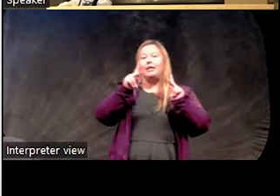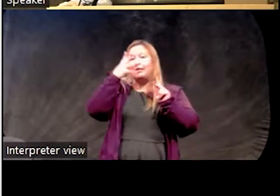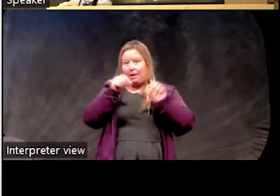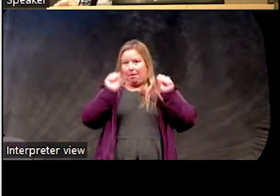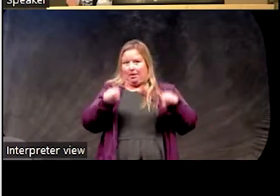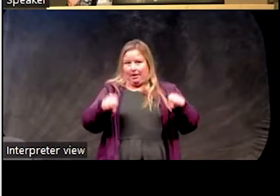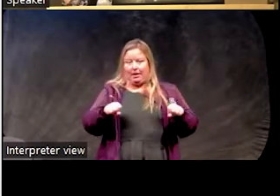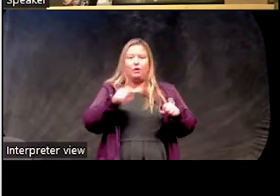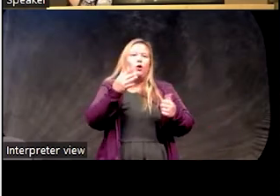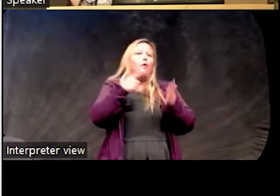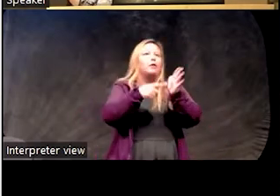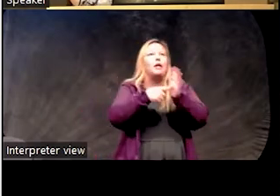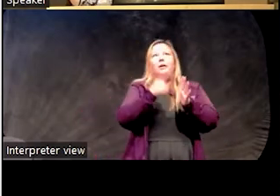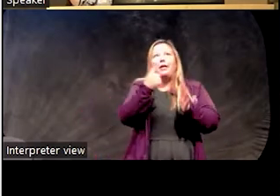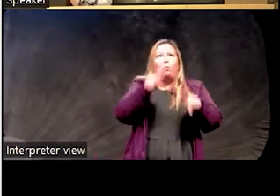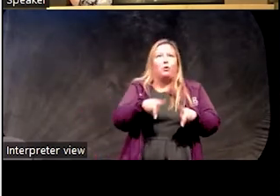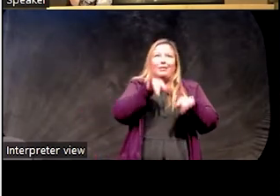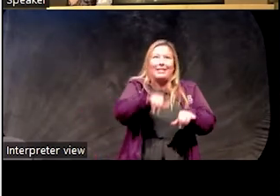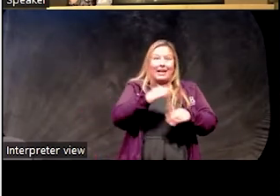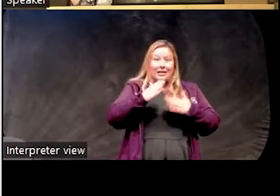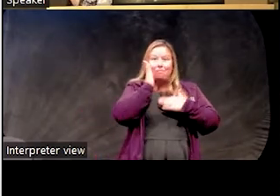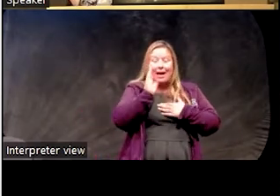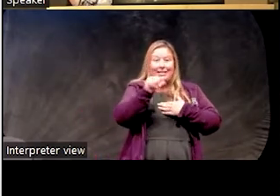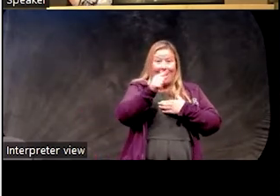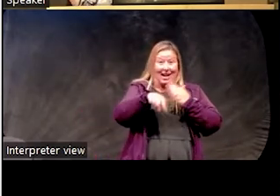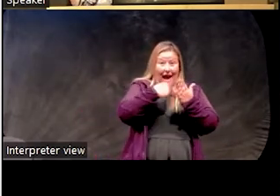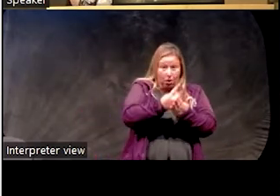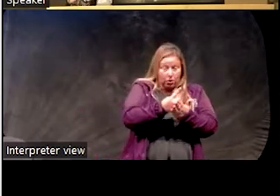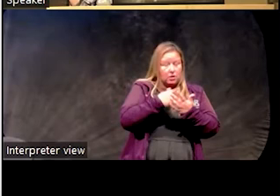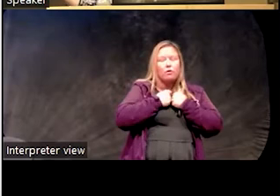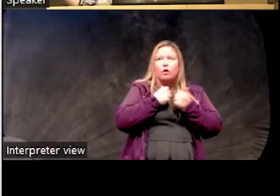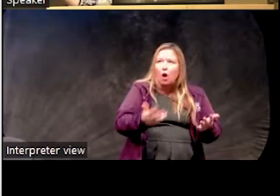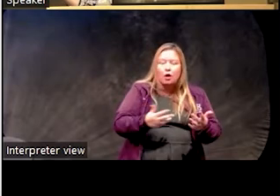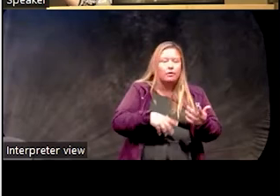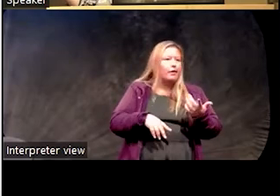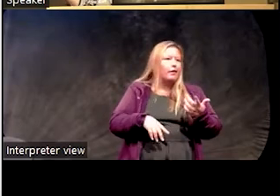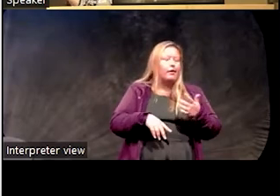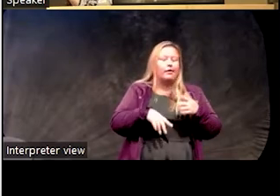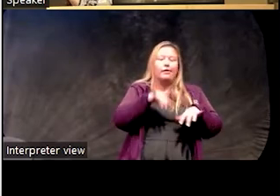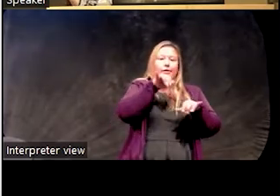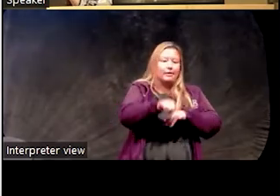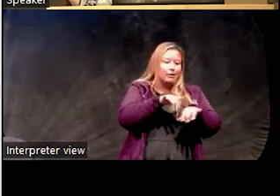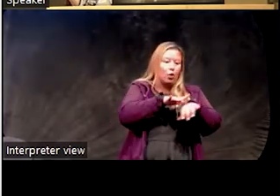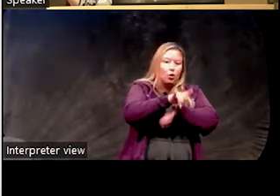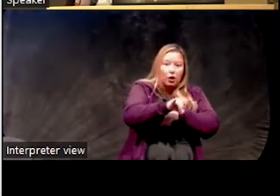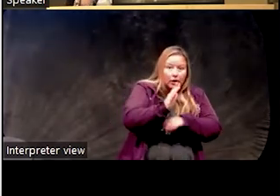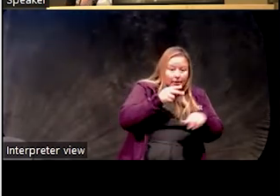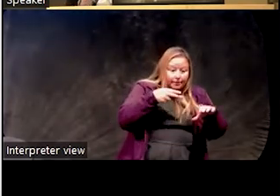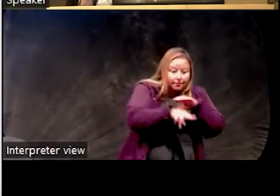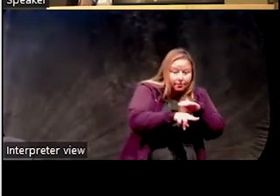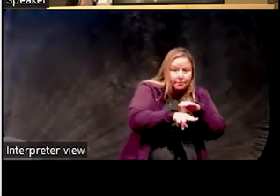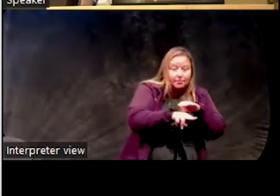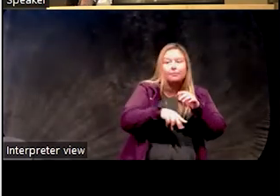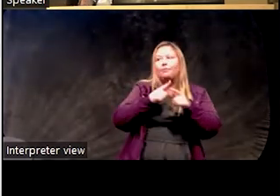is spending 10 hours in bed because they're just so exhausted. They're going to bed earlier, maybe staying in bed later, but they're only